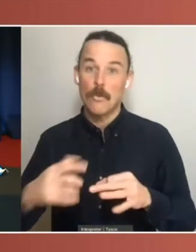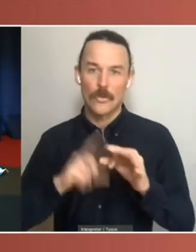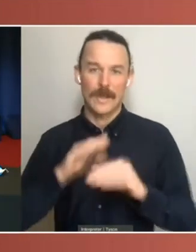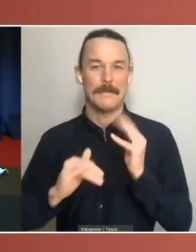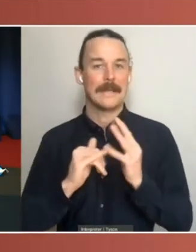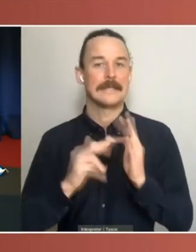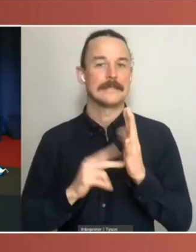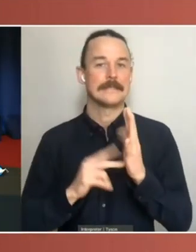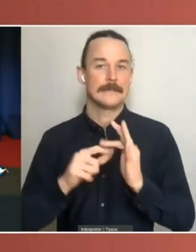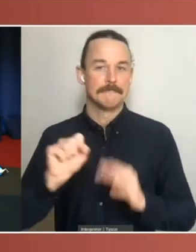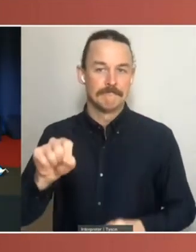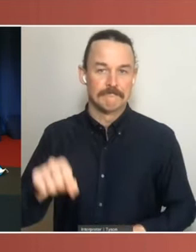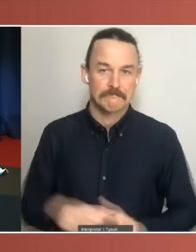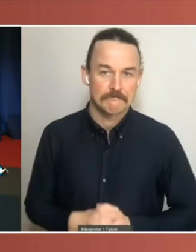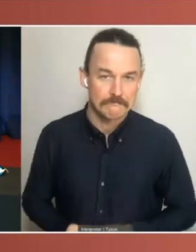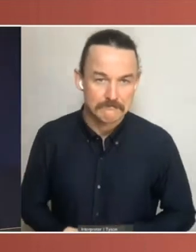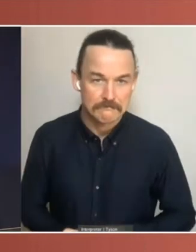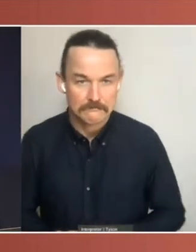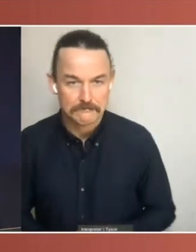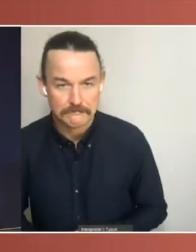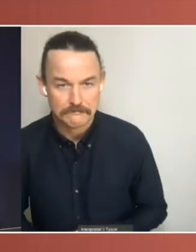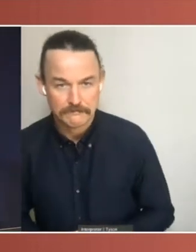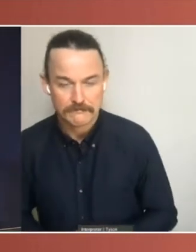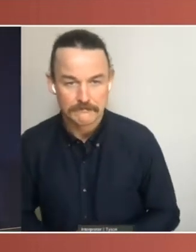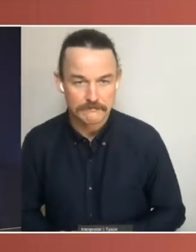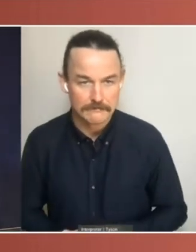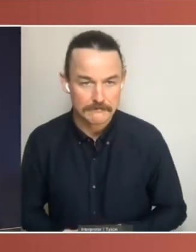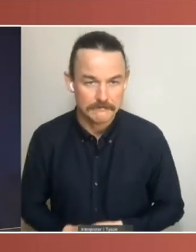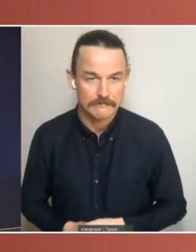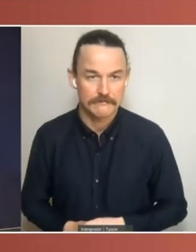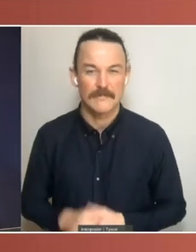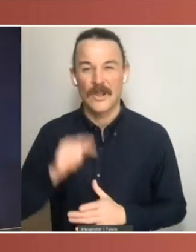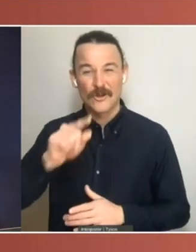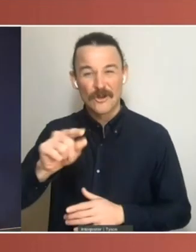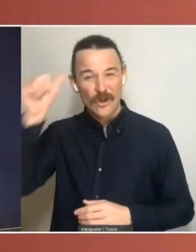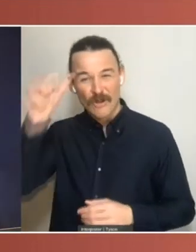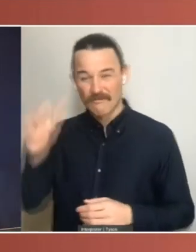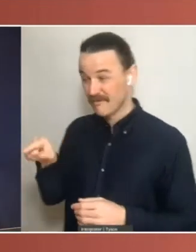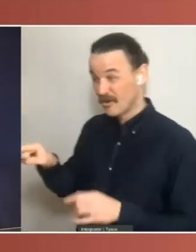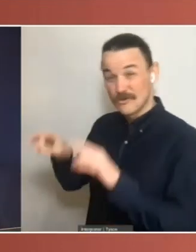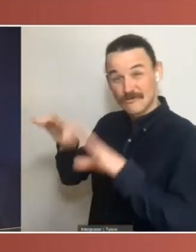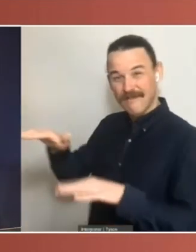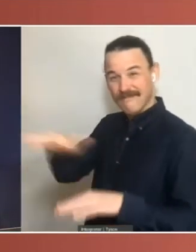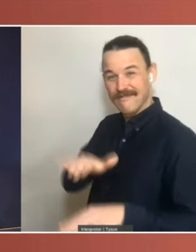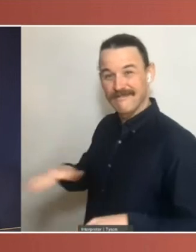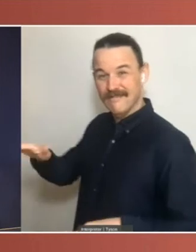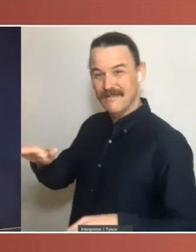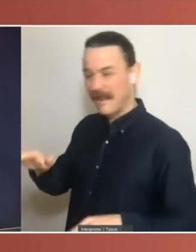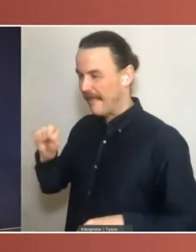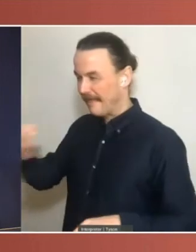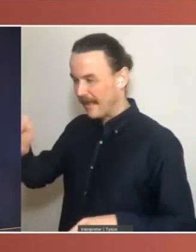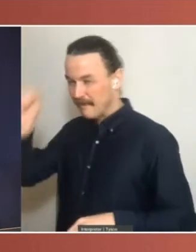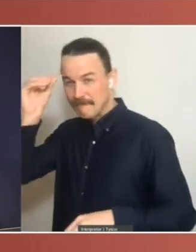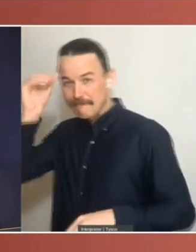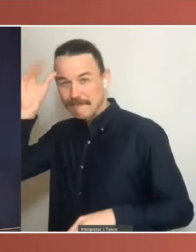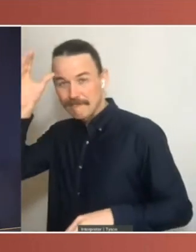And do you have a sense of how Australians' knowledge of the Senate compares with their knowledge about Parliament in general